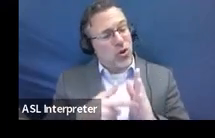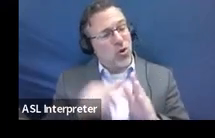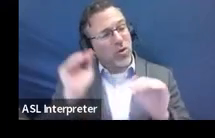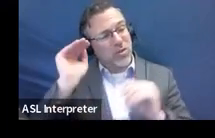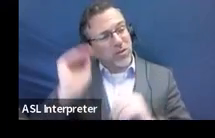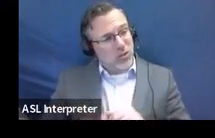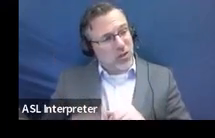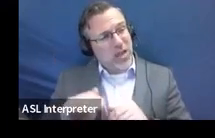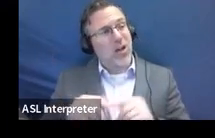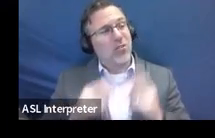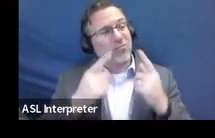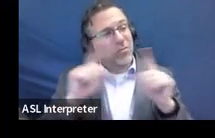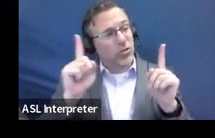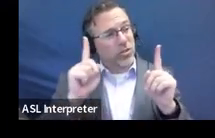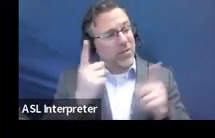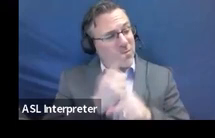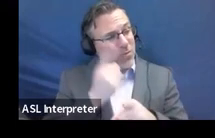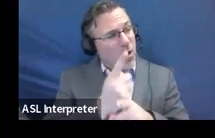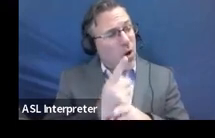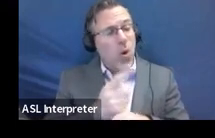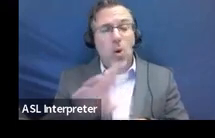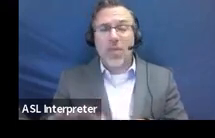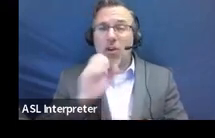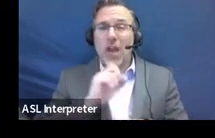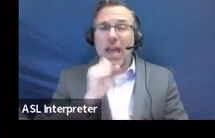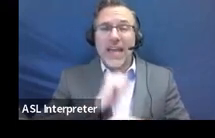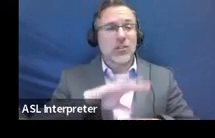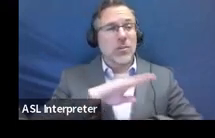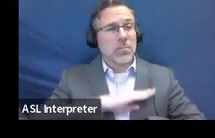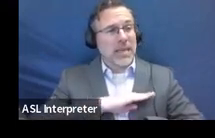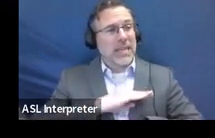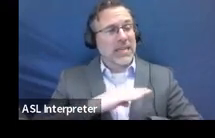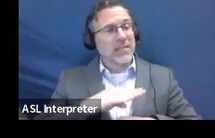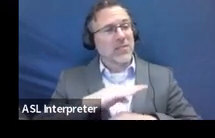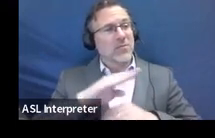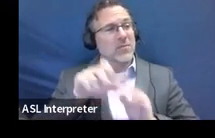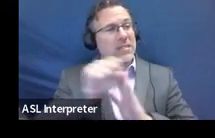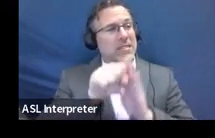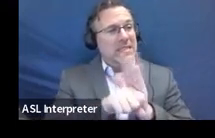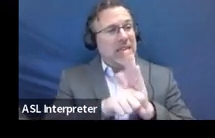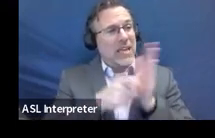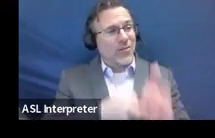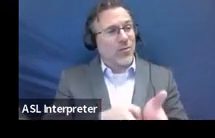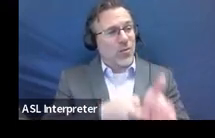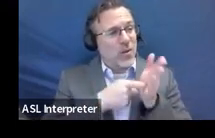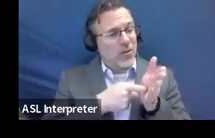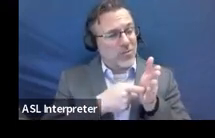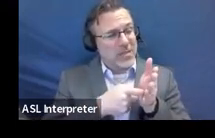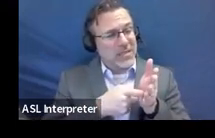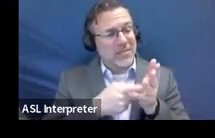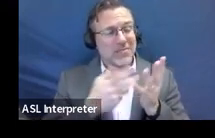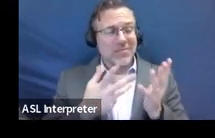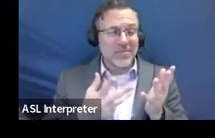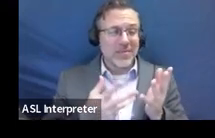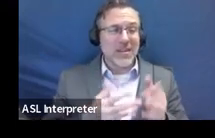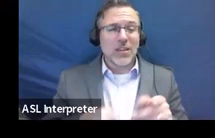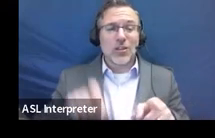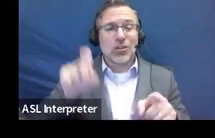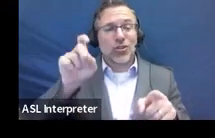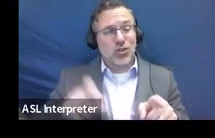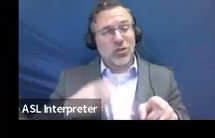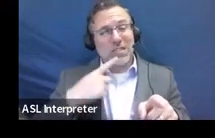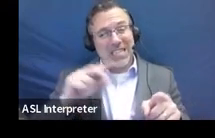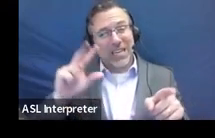child's age and is meeting state approved grade level standards in all of the areas below, this is actually supposed to be no.